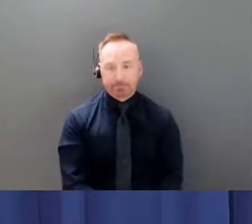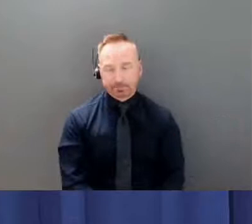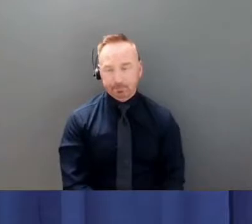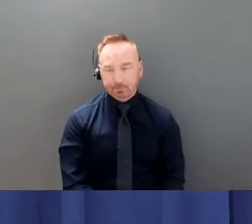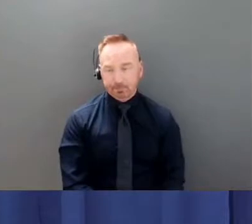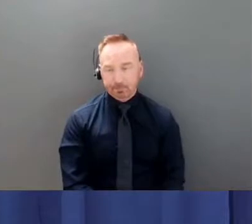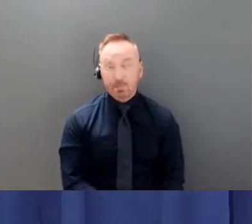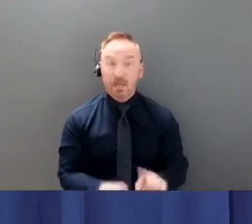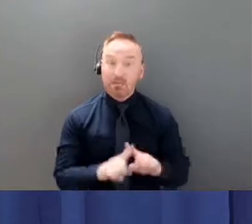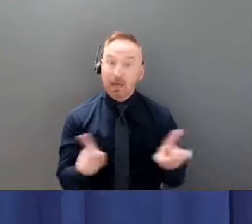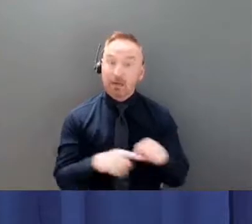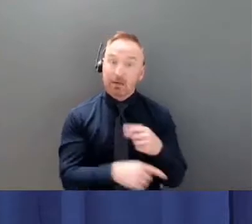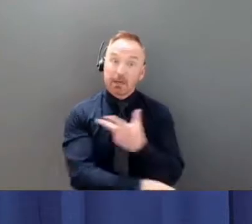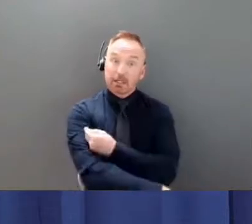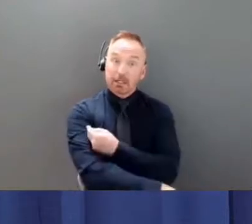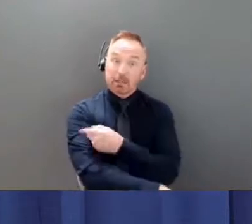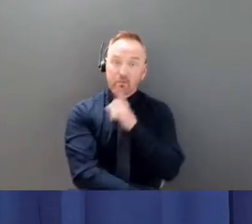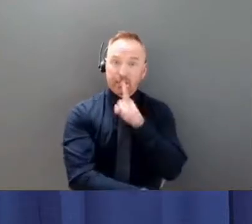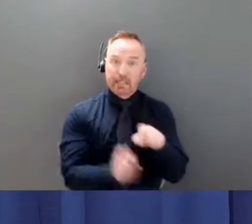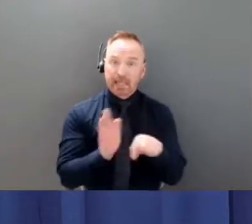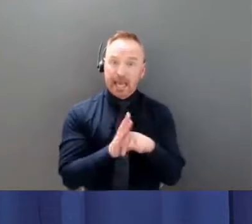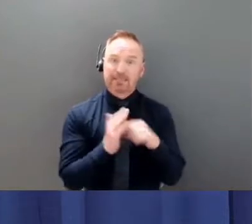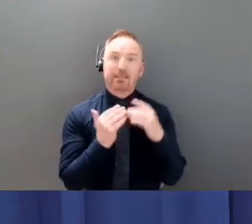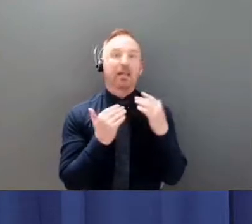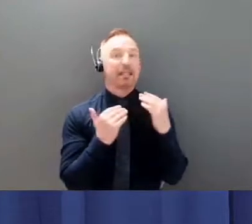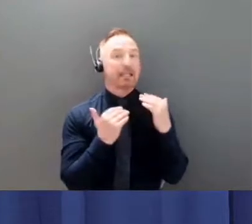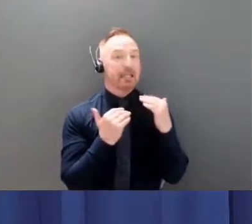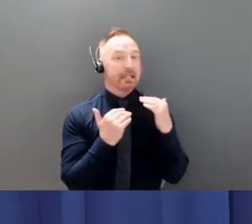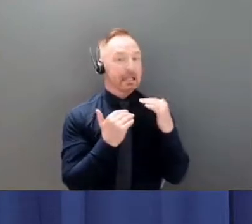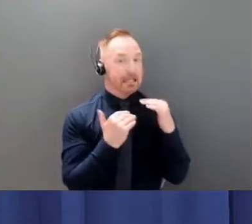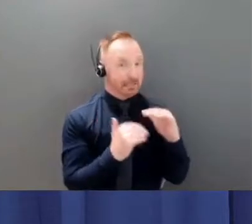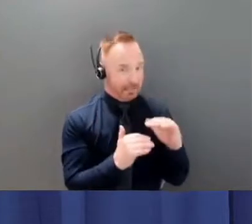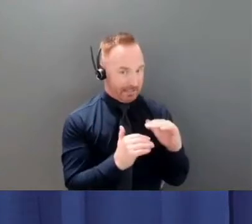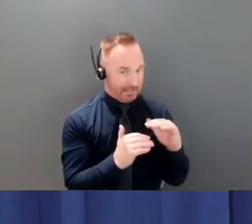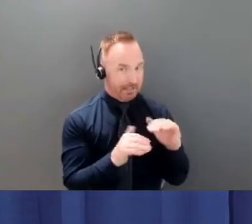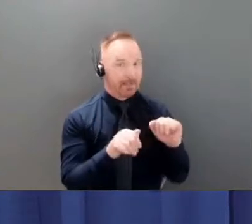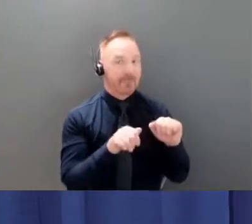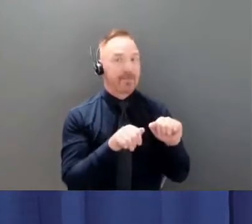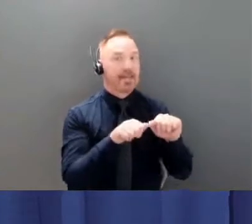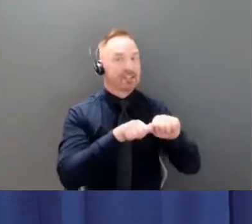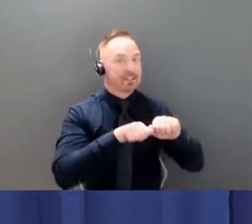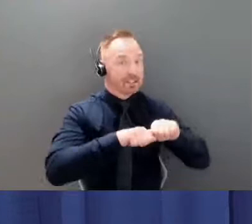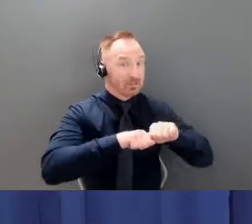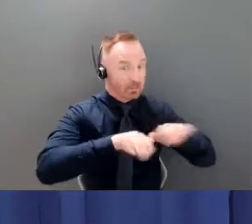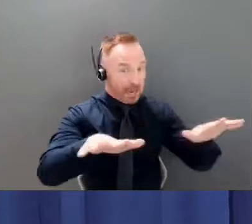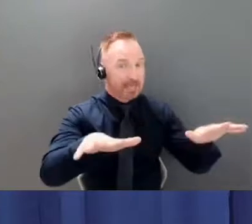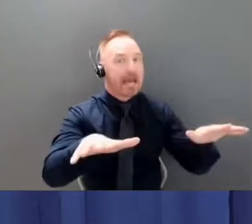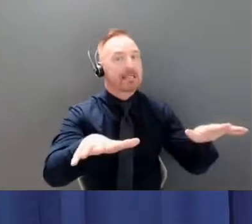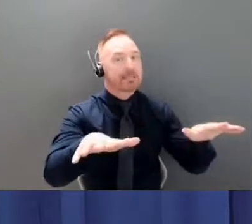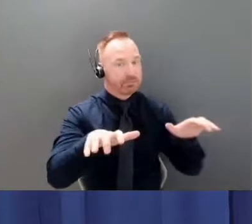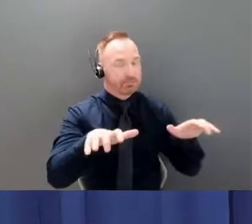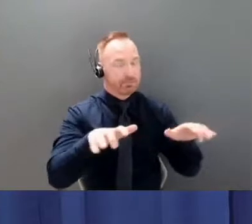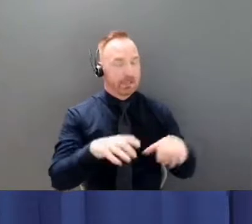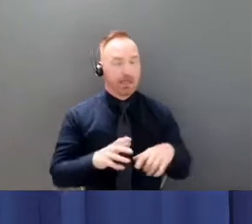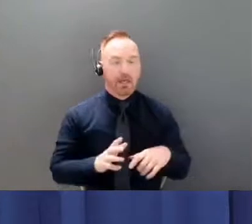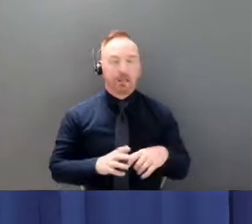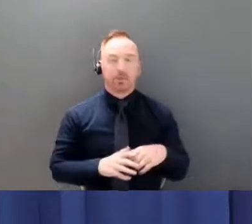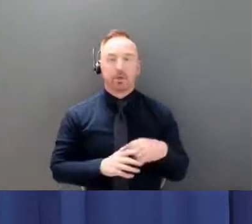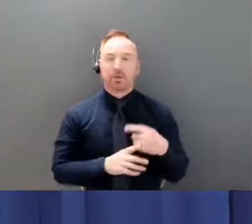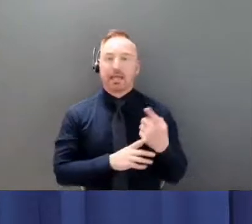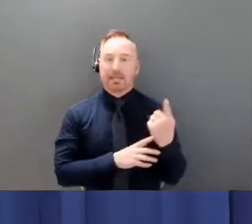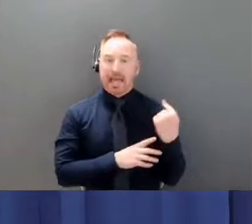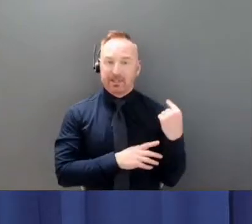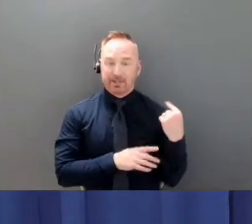vaccination has definitely limited uh the spread so that's one difference the other difference is um a year a year of pandemic